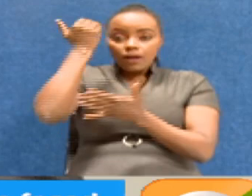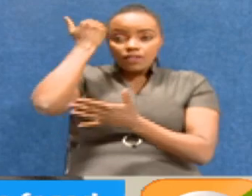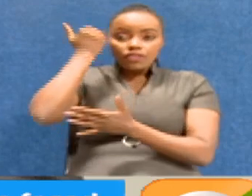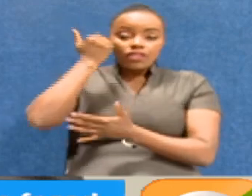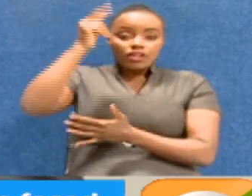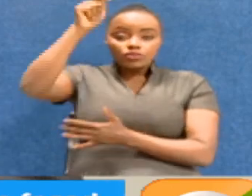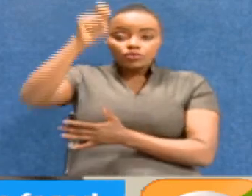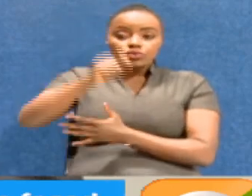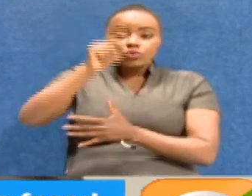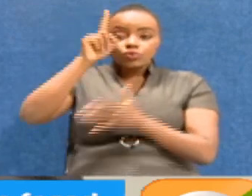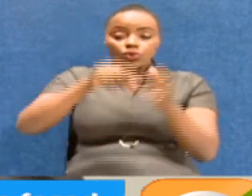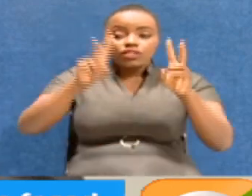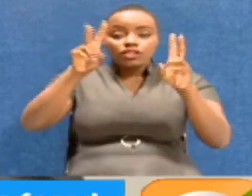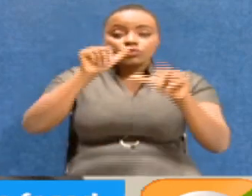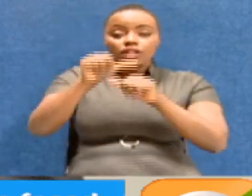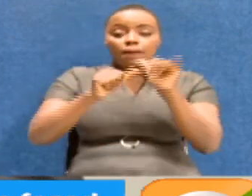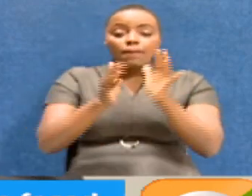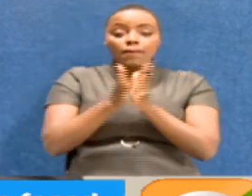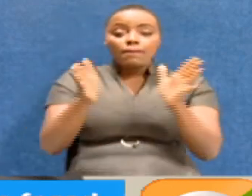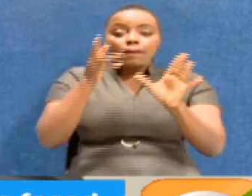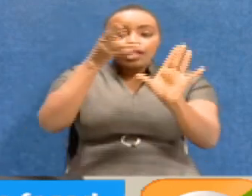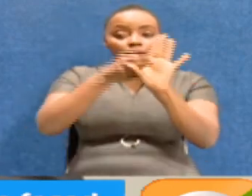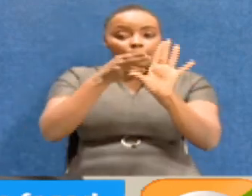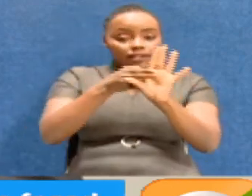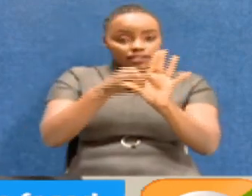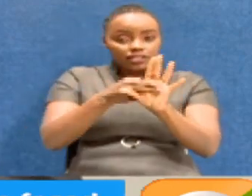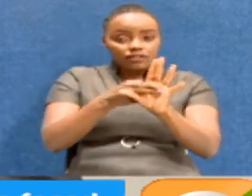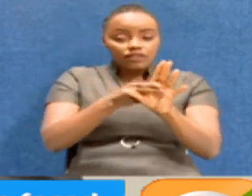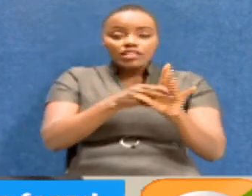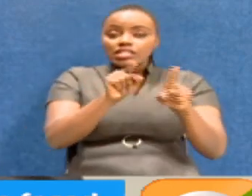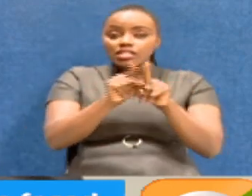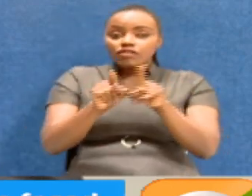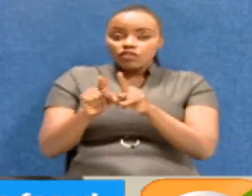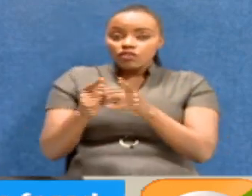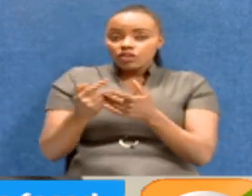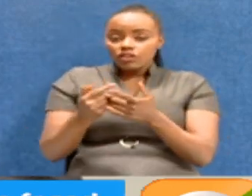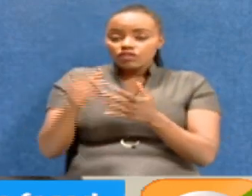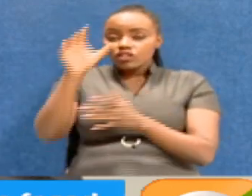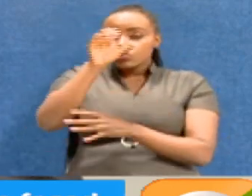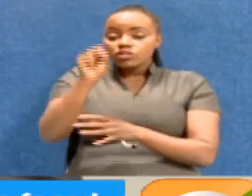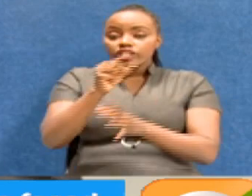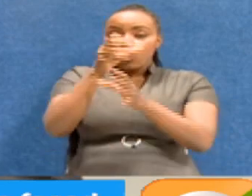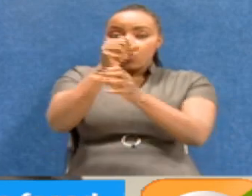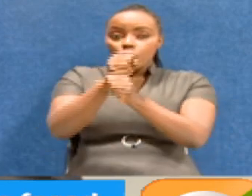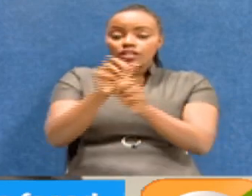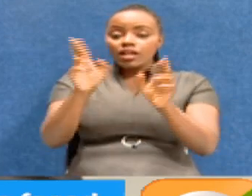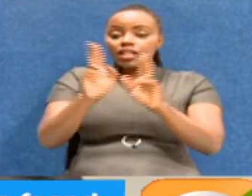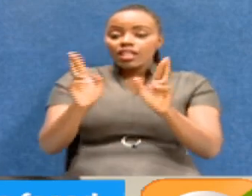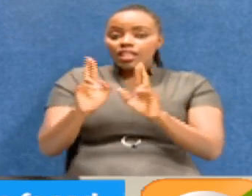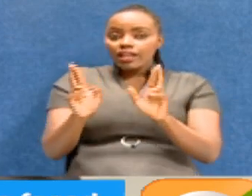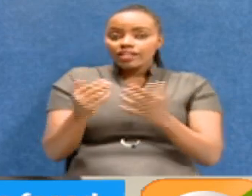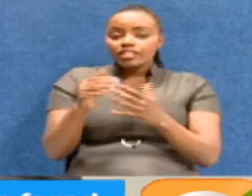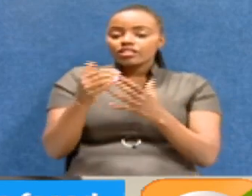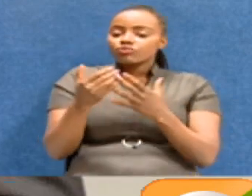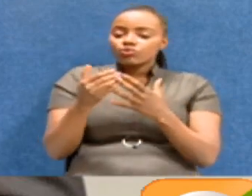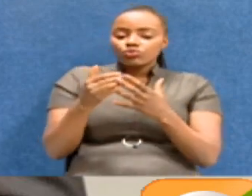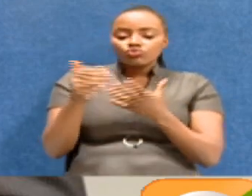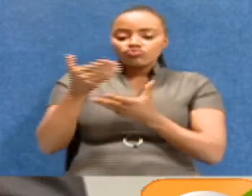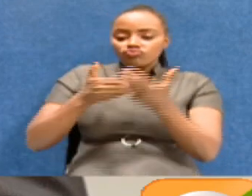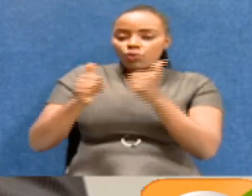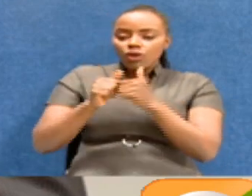was the issue of public participation, stakeholders, you'd listen to stakeholders, he was ready to engage court users,